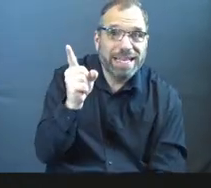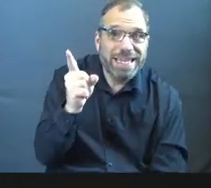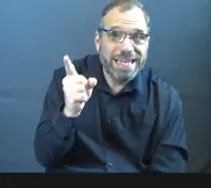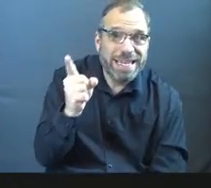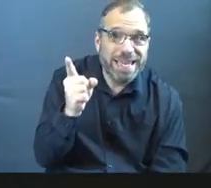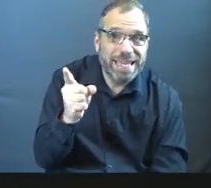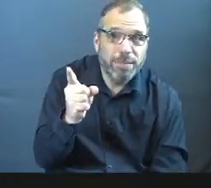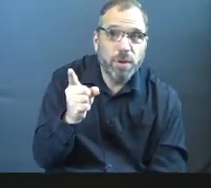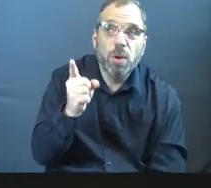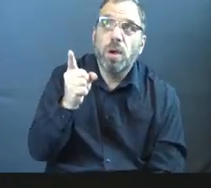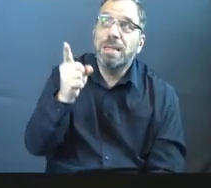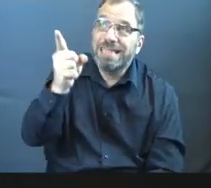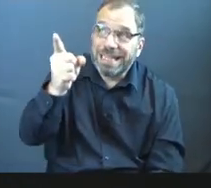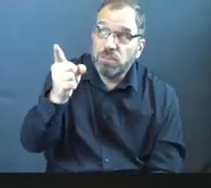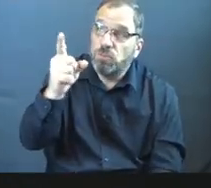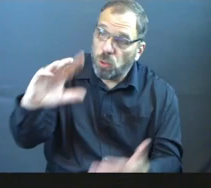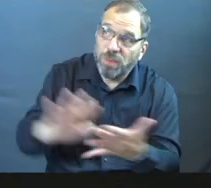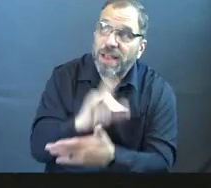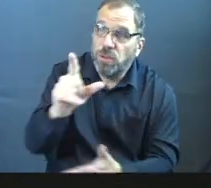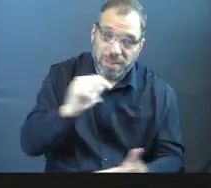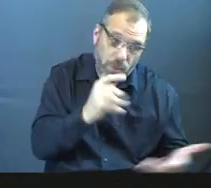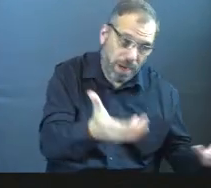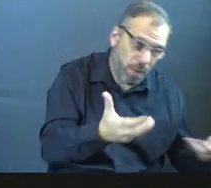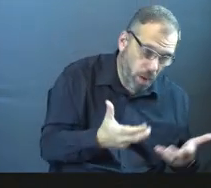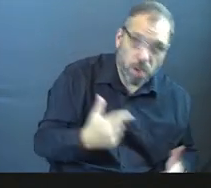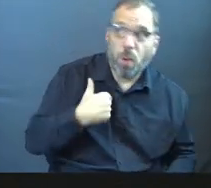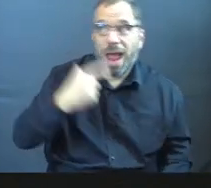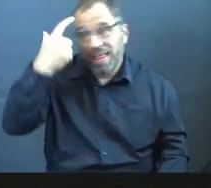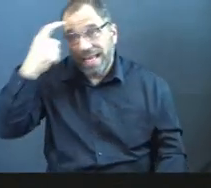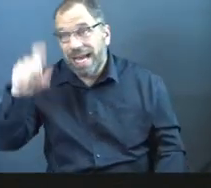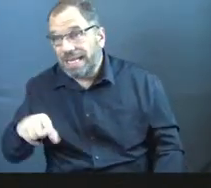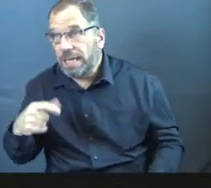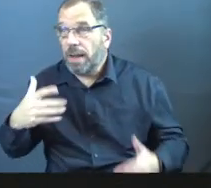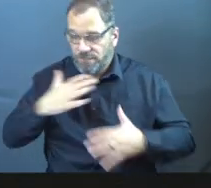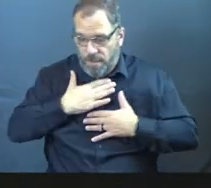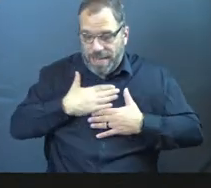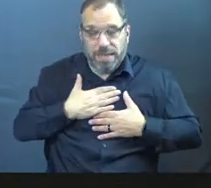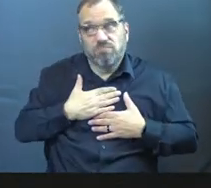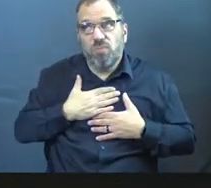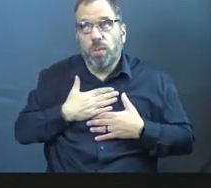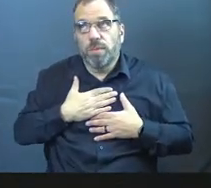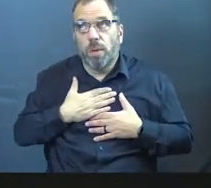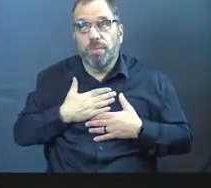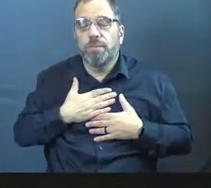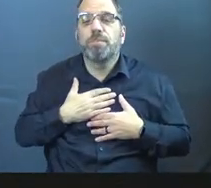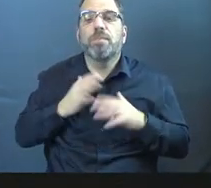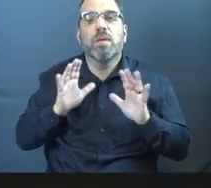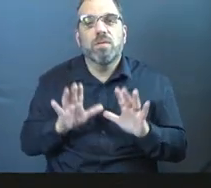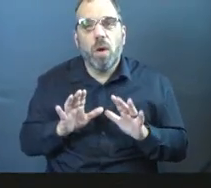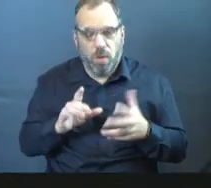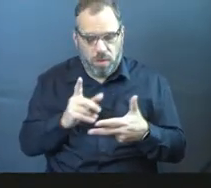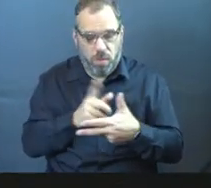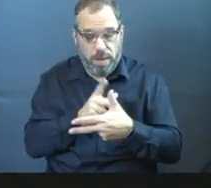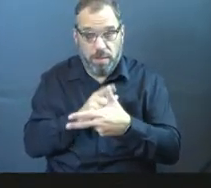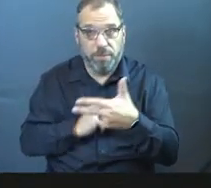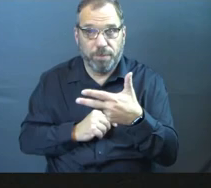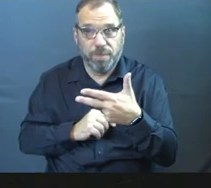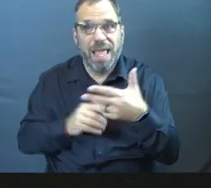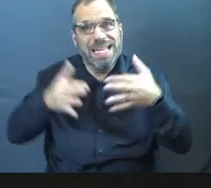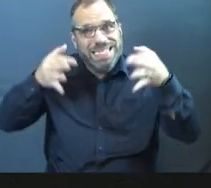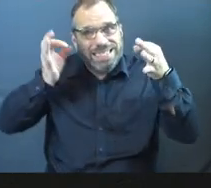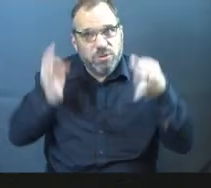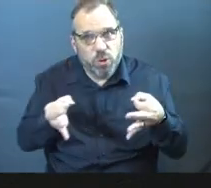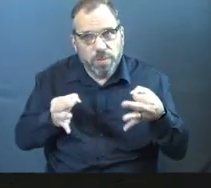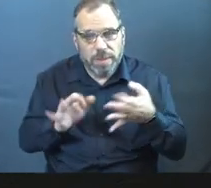it's, it's what you actually have for me and not just what I want or may think I need for myself. So again, point number one, a